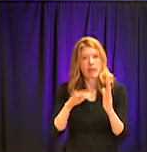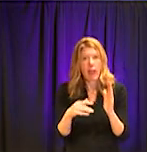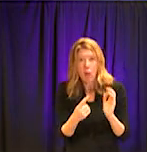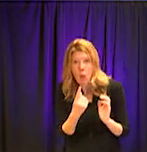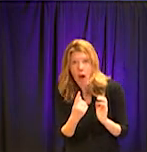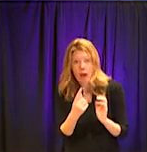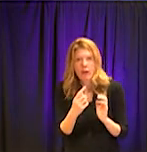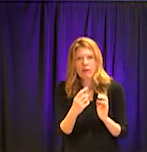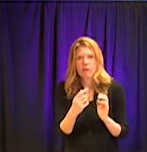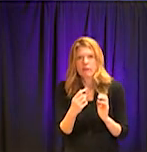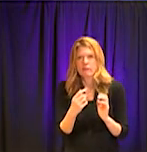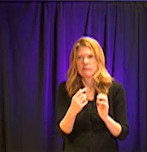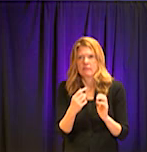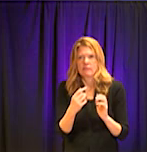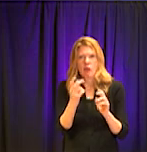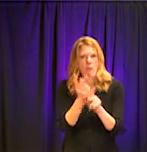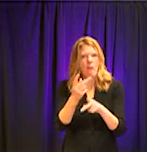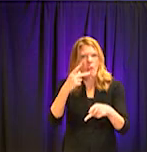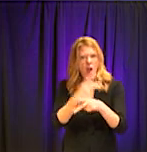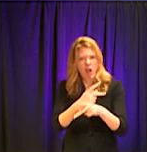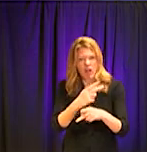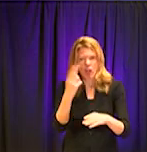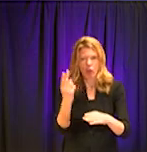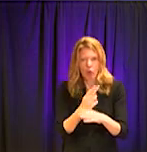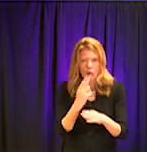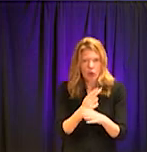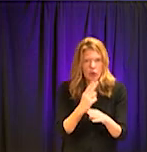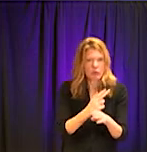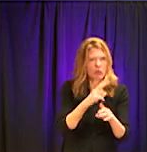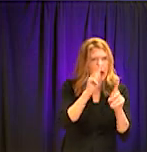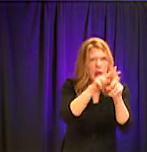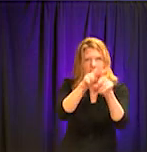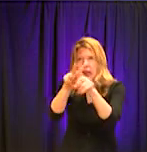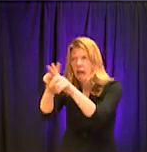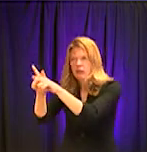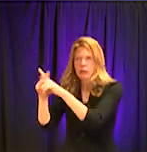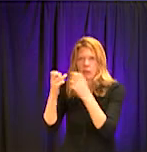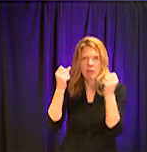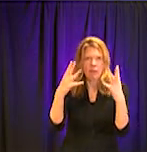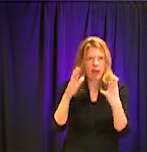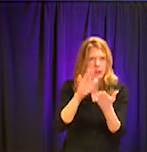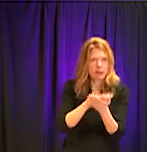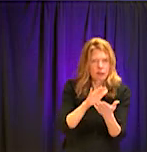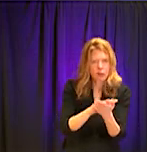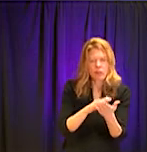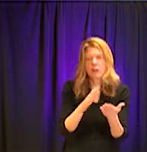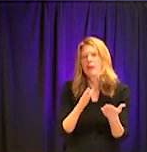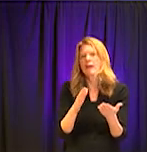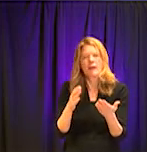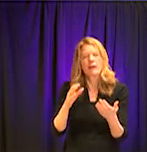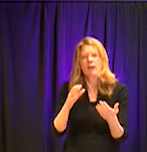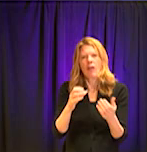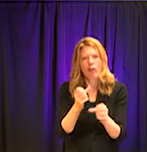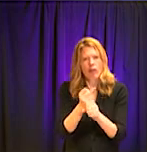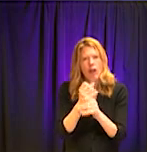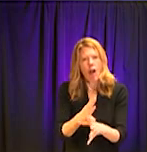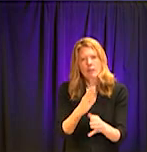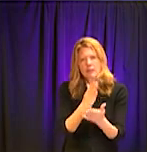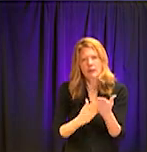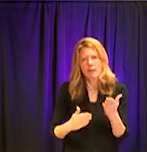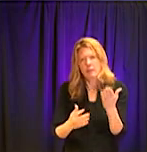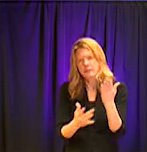taxing on the product has caused, um, for, um, the slowness and some technical problems